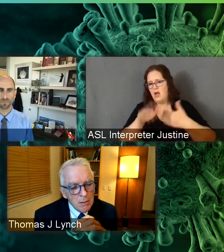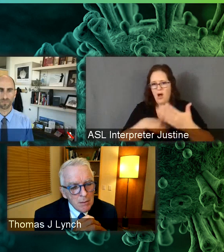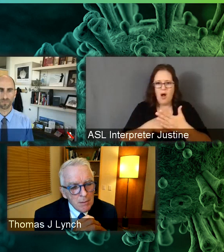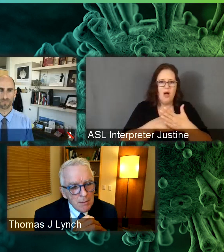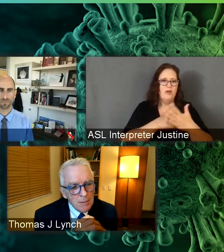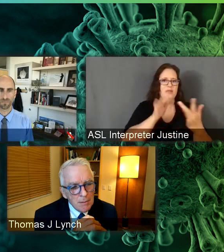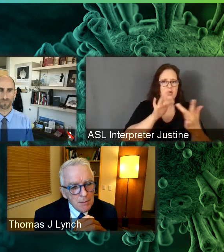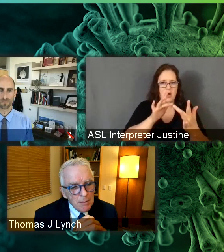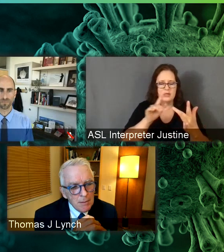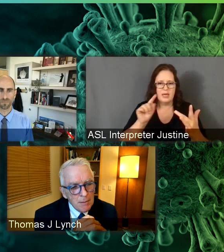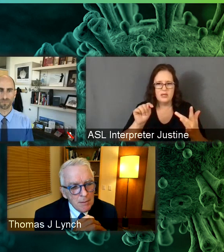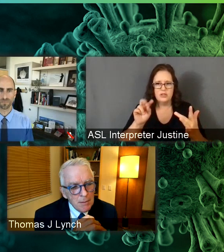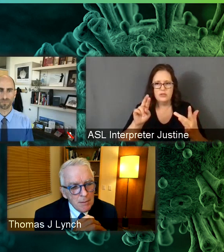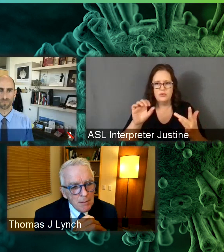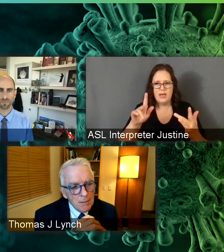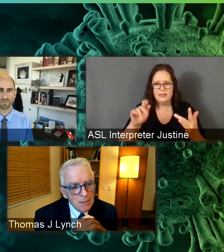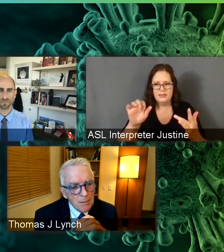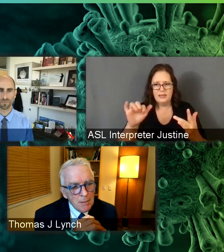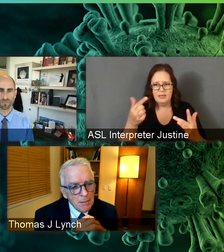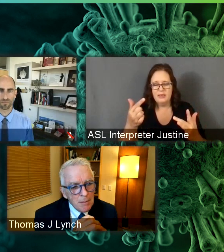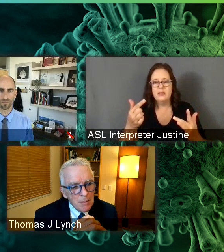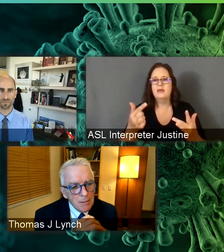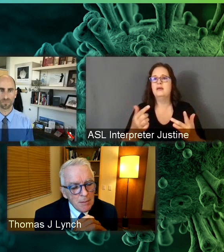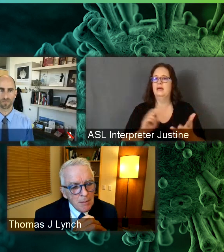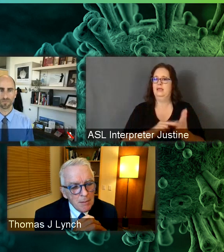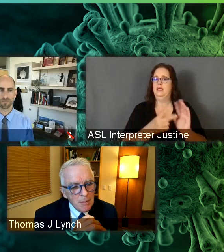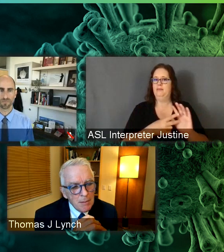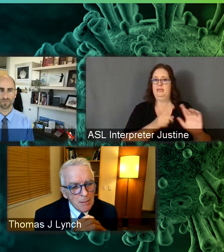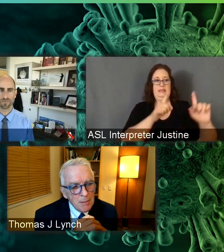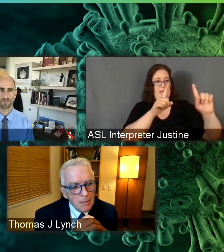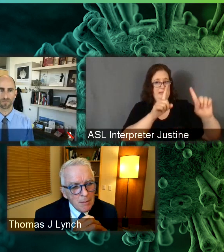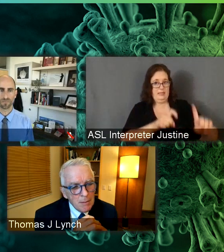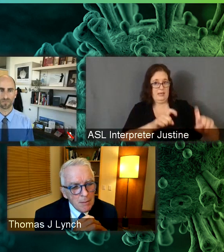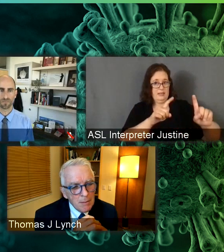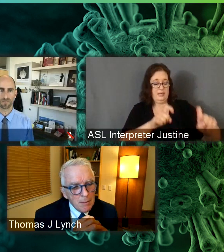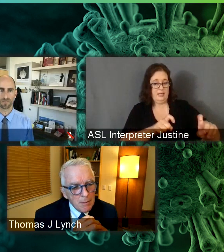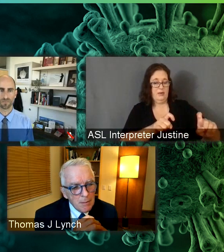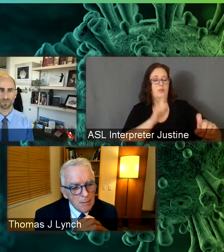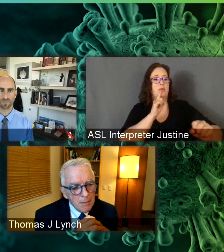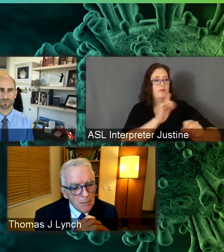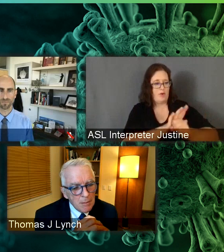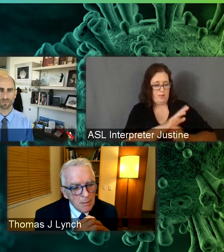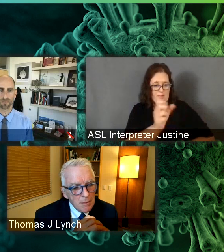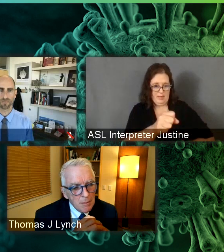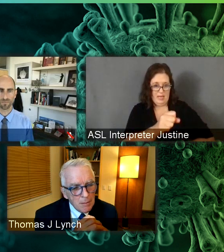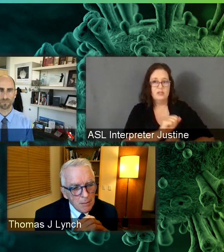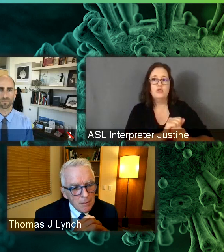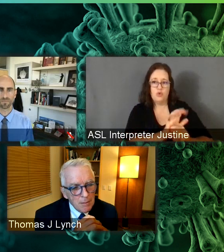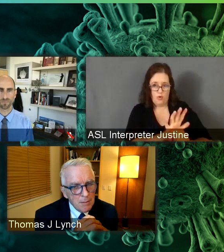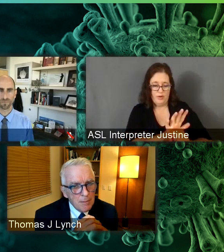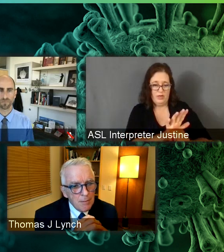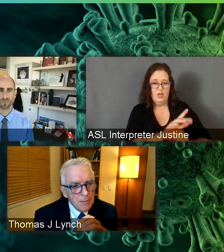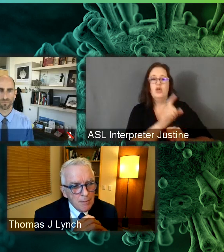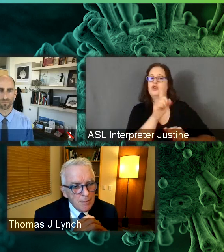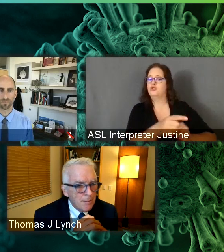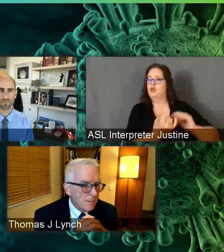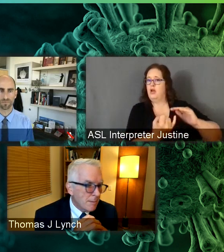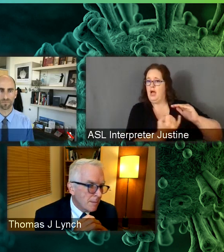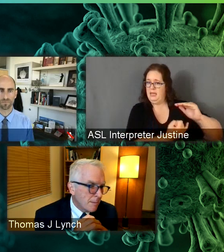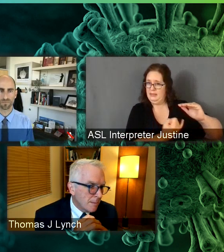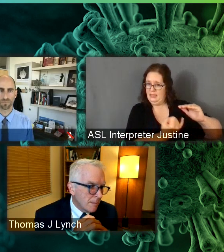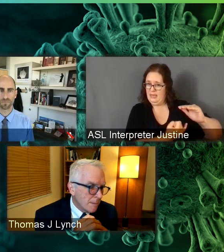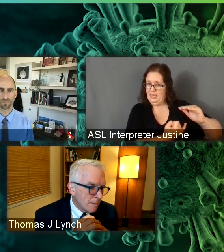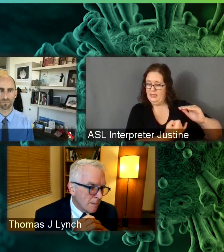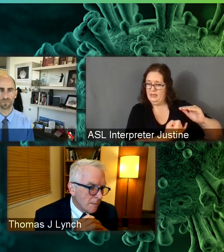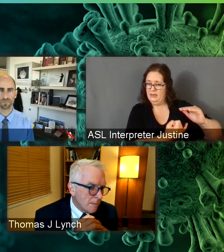well. So that testing is largely about kind of confirming that it's COVID and you really should isolate rather than actually kind of